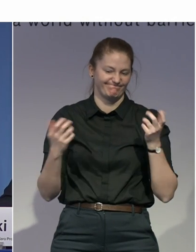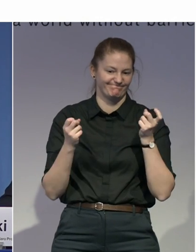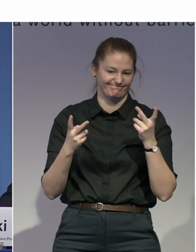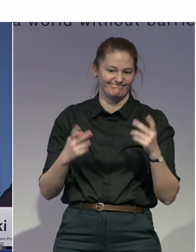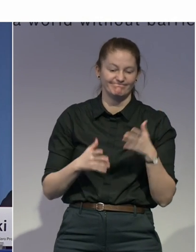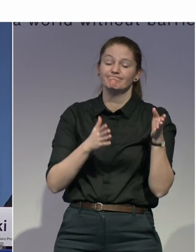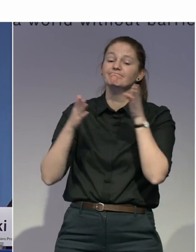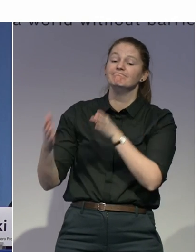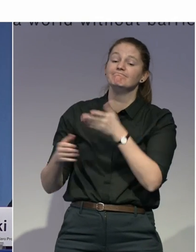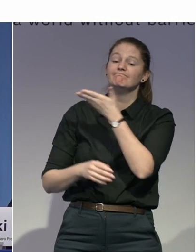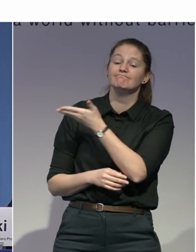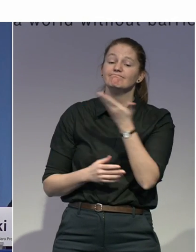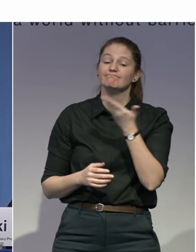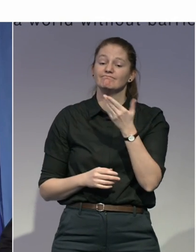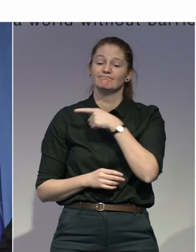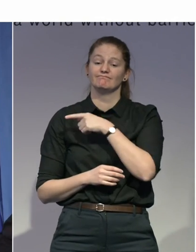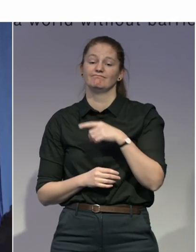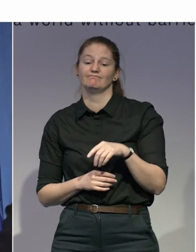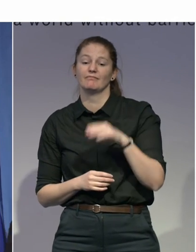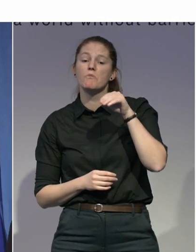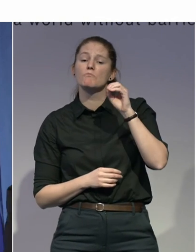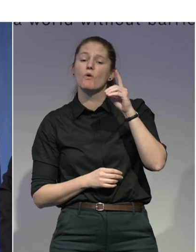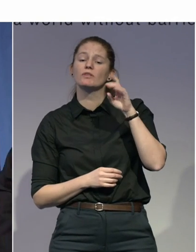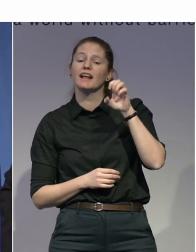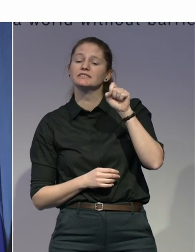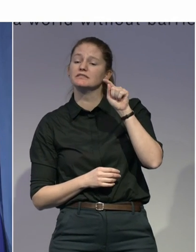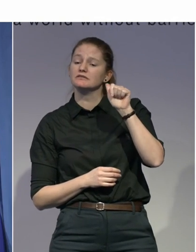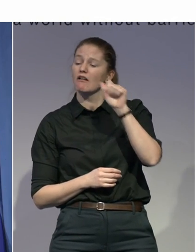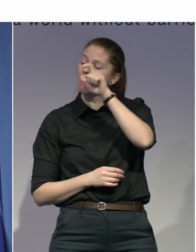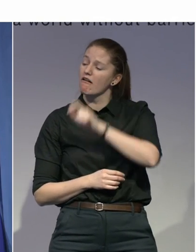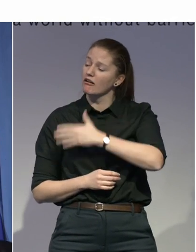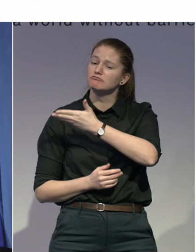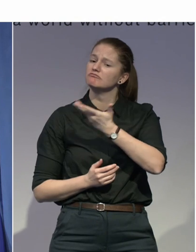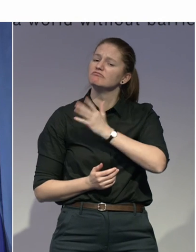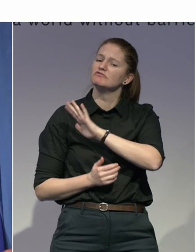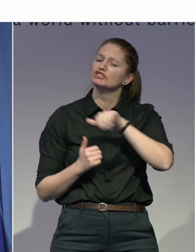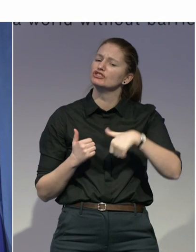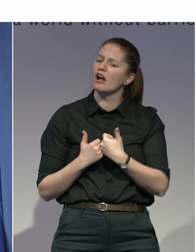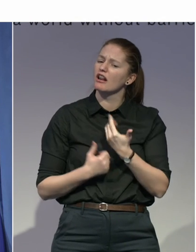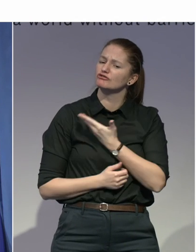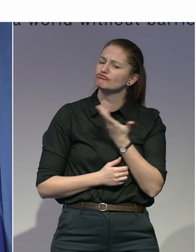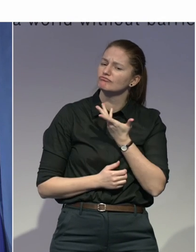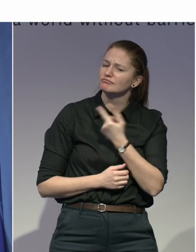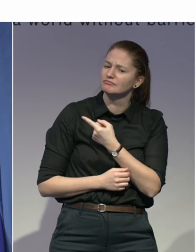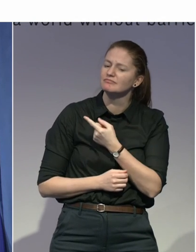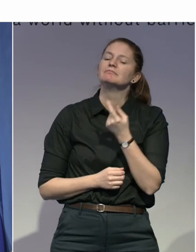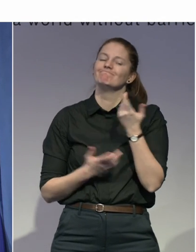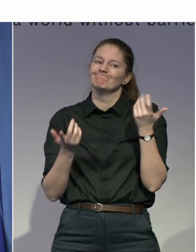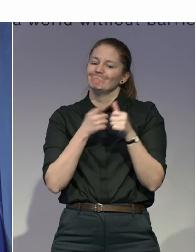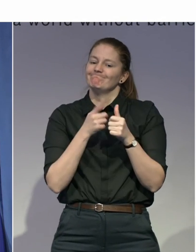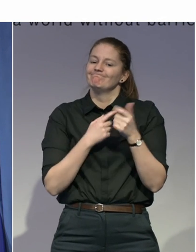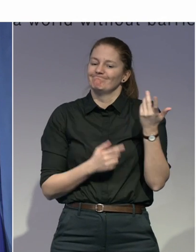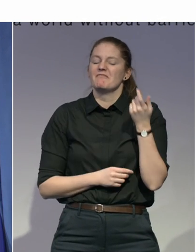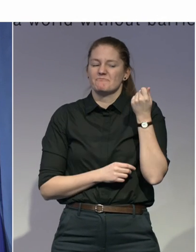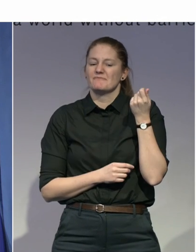Well, apart from funding as a challenge, coming from having invented this